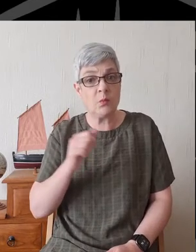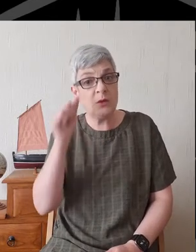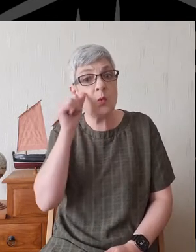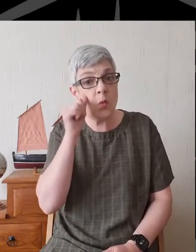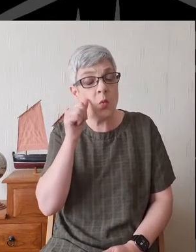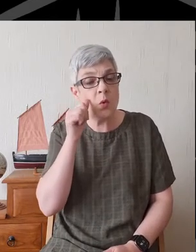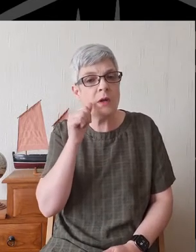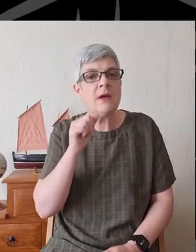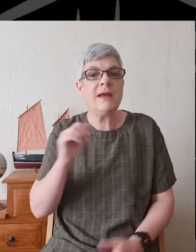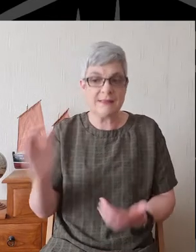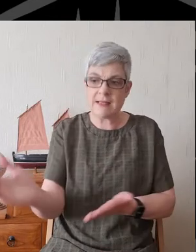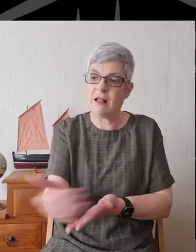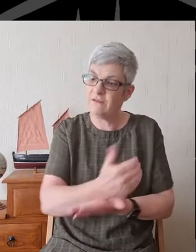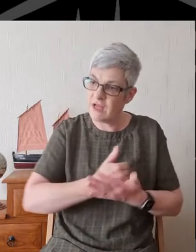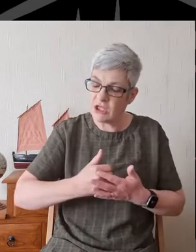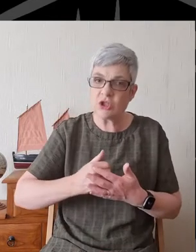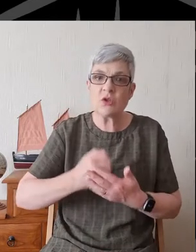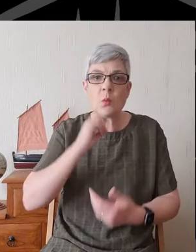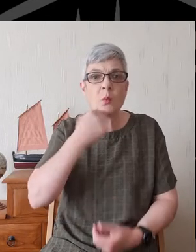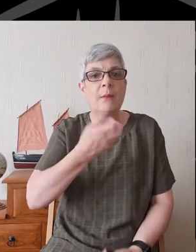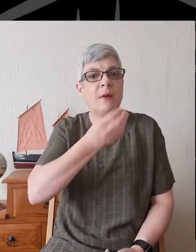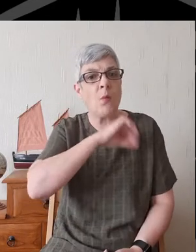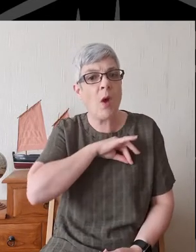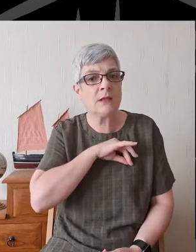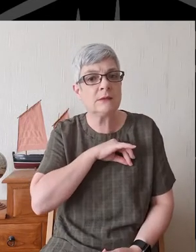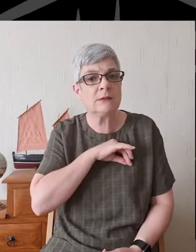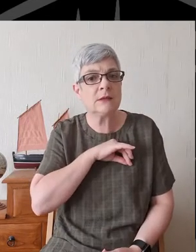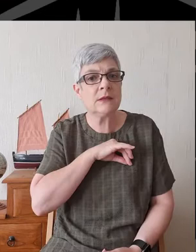And the kingdom of God, come in all its fullness.